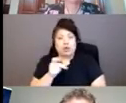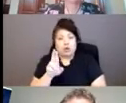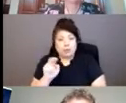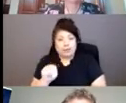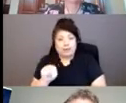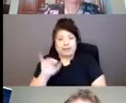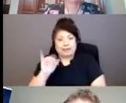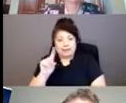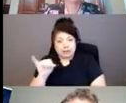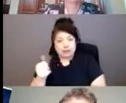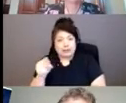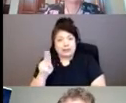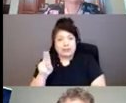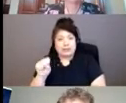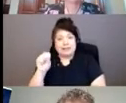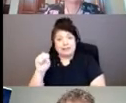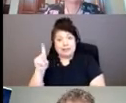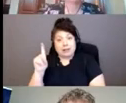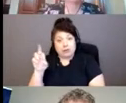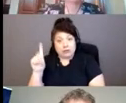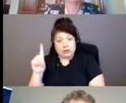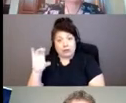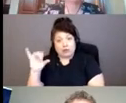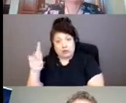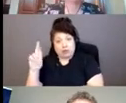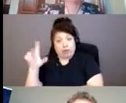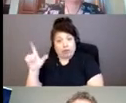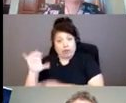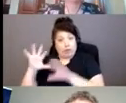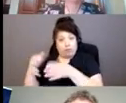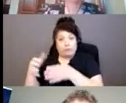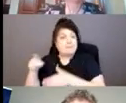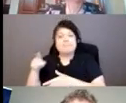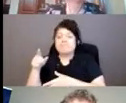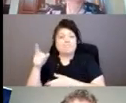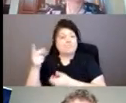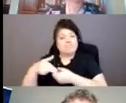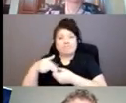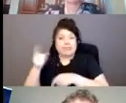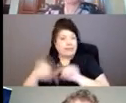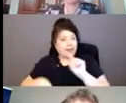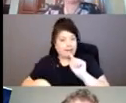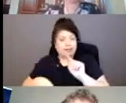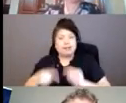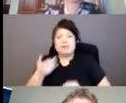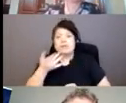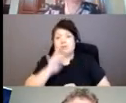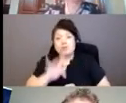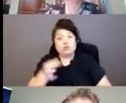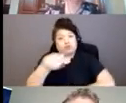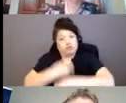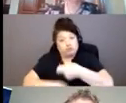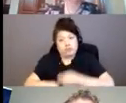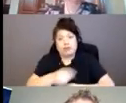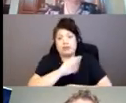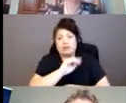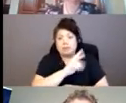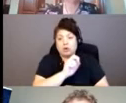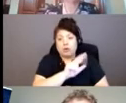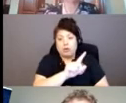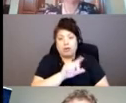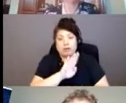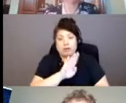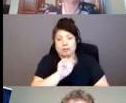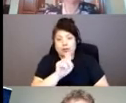Circle was not able to participate in today's webinar. However, we were very lucky to have a wonderful speaker, Muriel Bittern, a